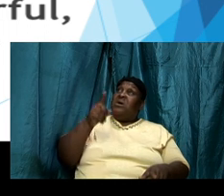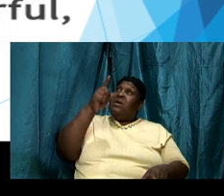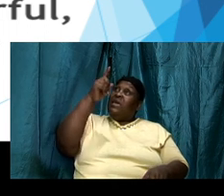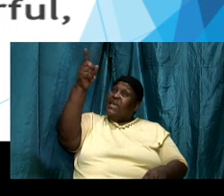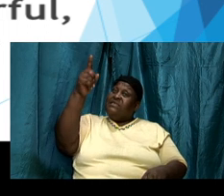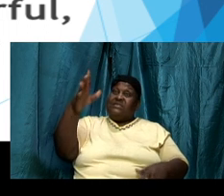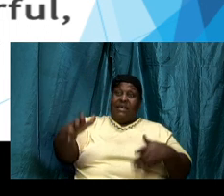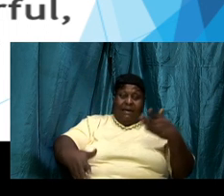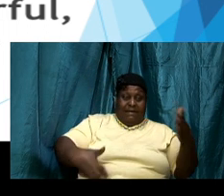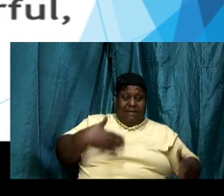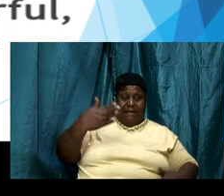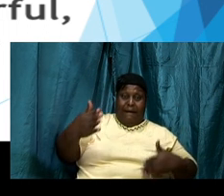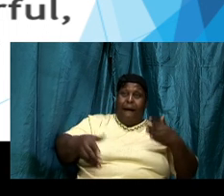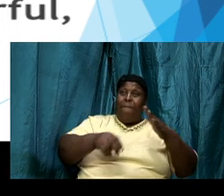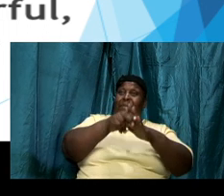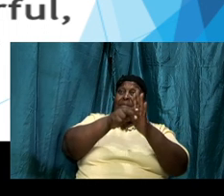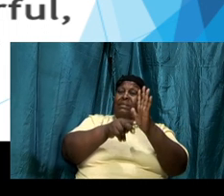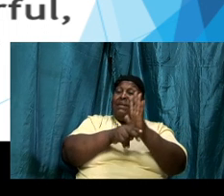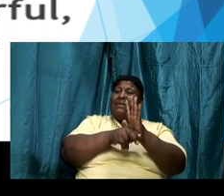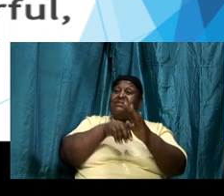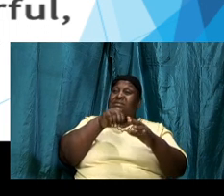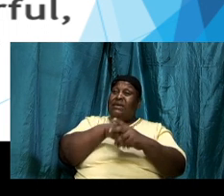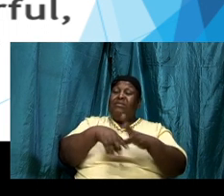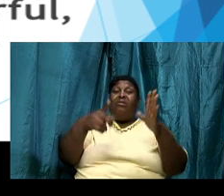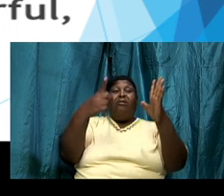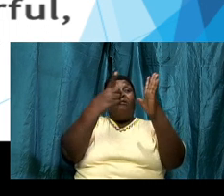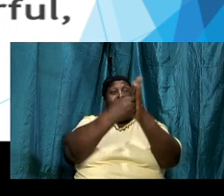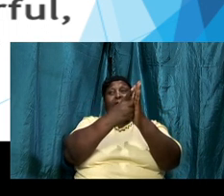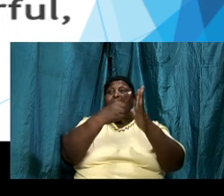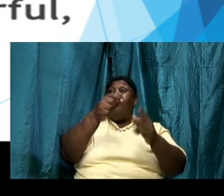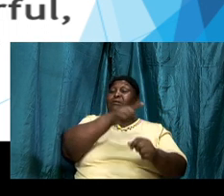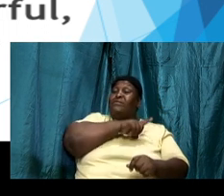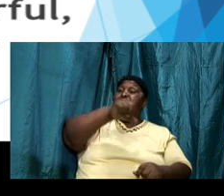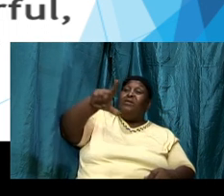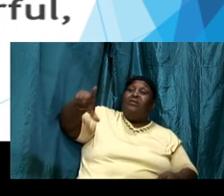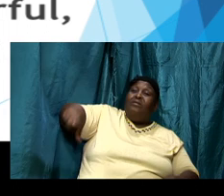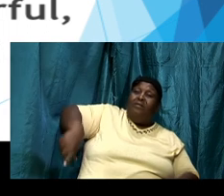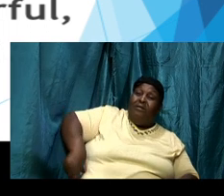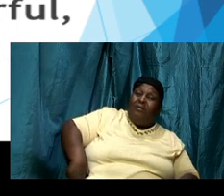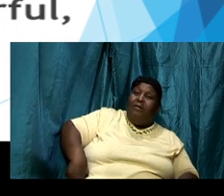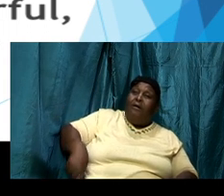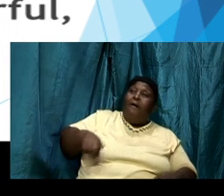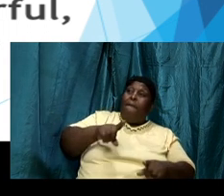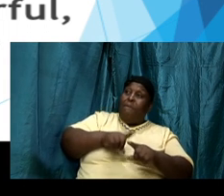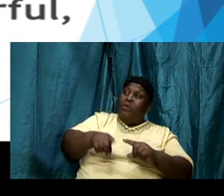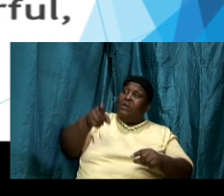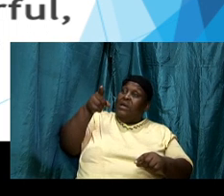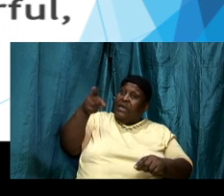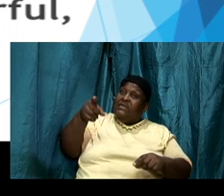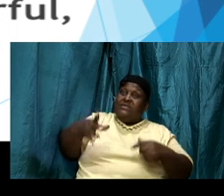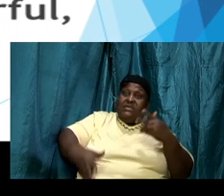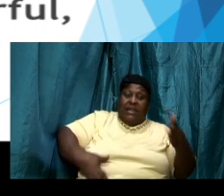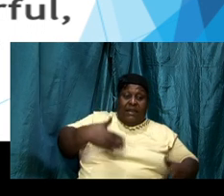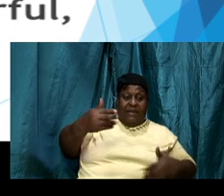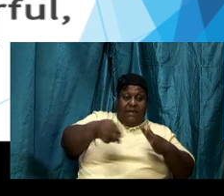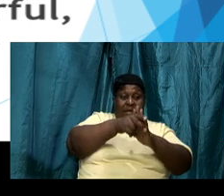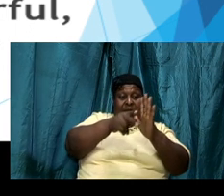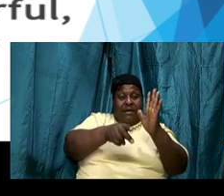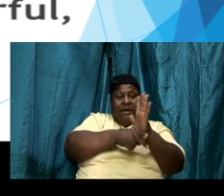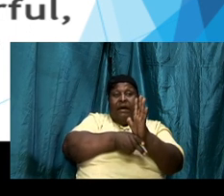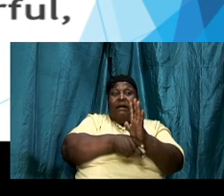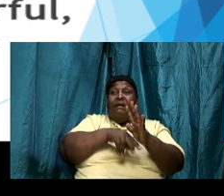is in the law of the Lord but his delight is in the